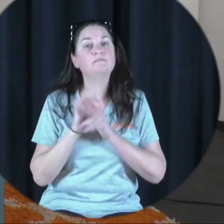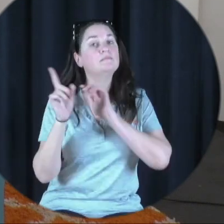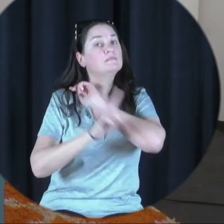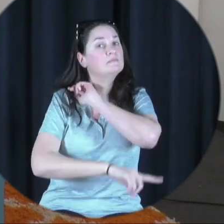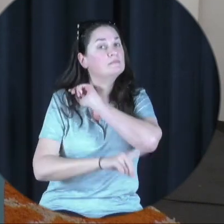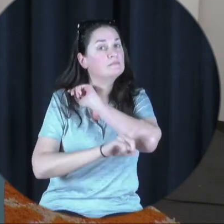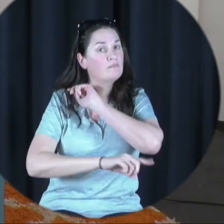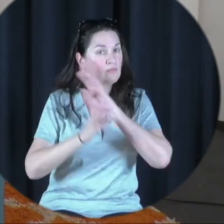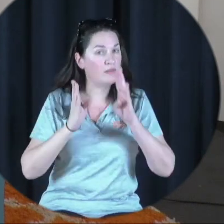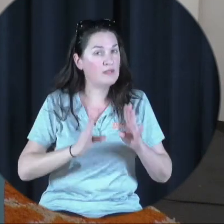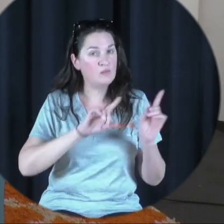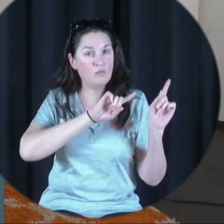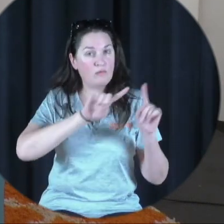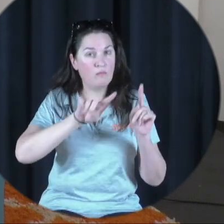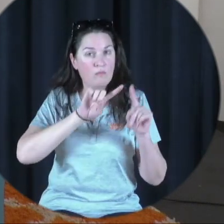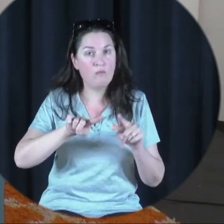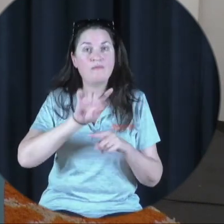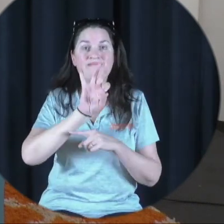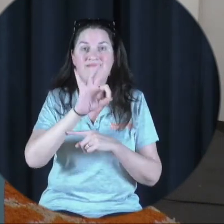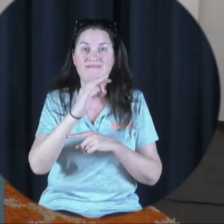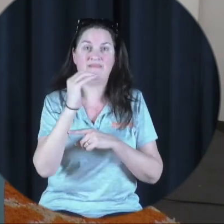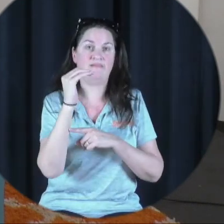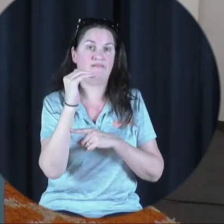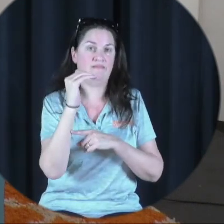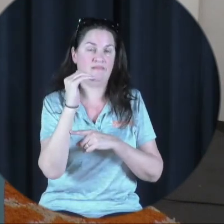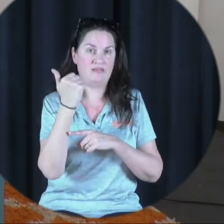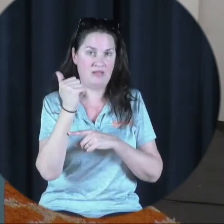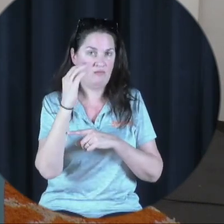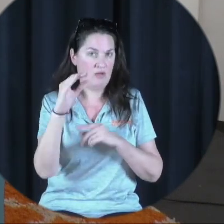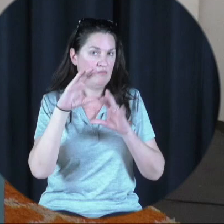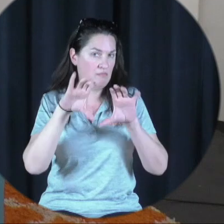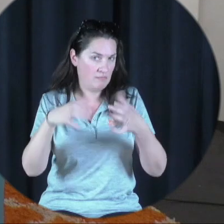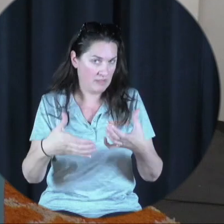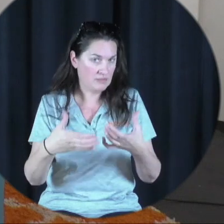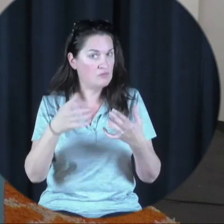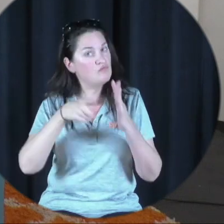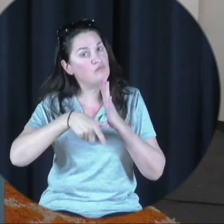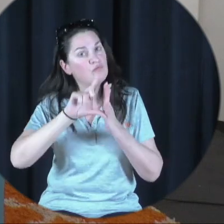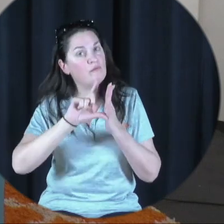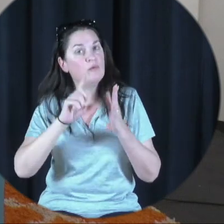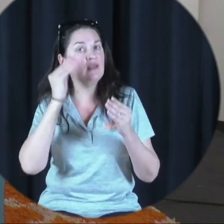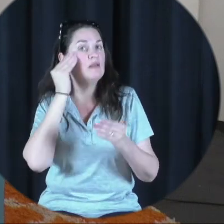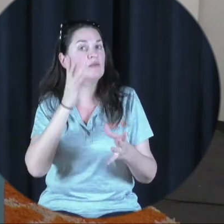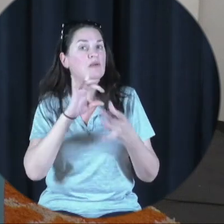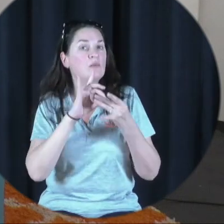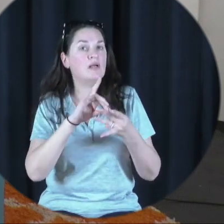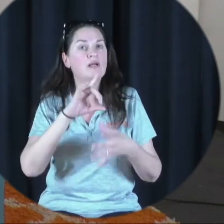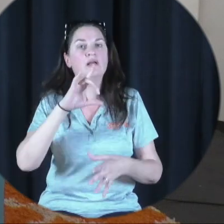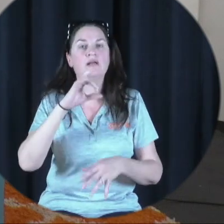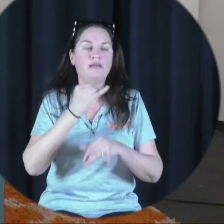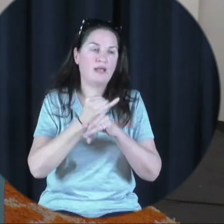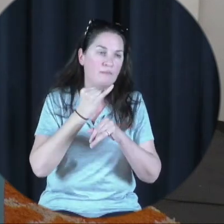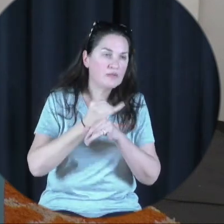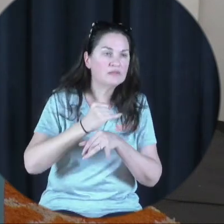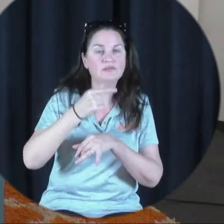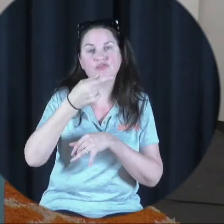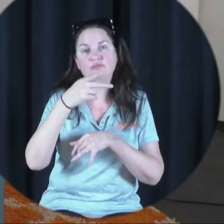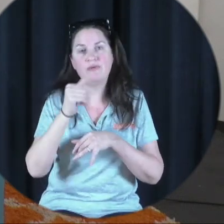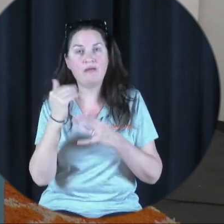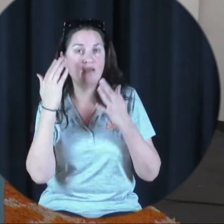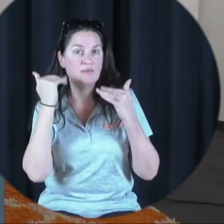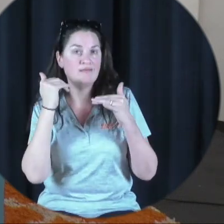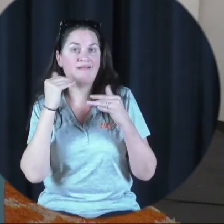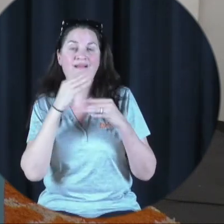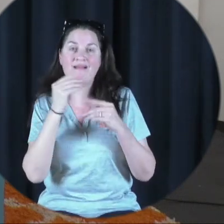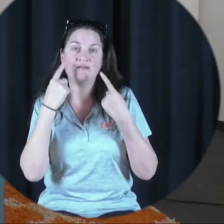our deans will be visiting 9th and 10th grade classes, reviewing important information about our campus, GPAs, expectations, and tips